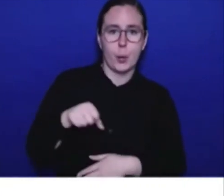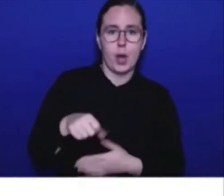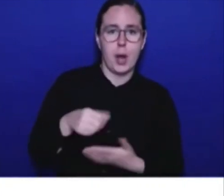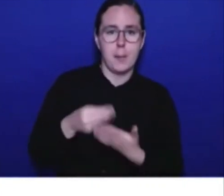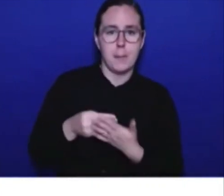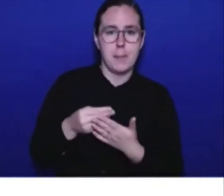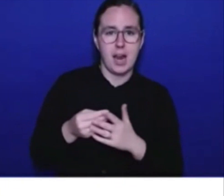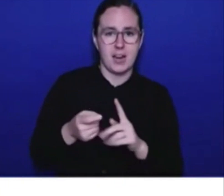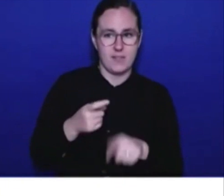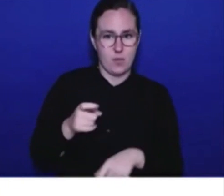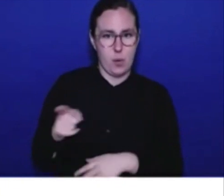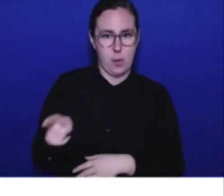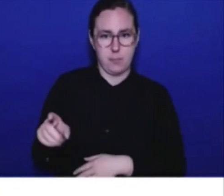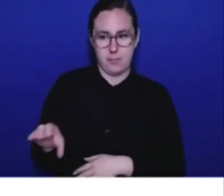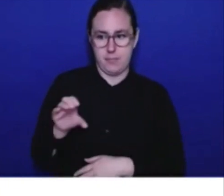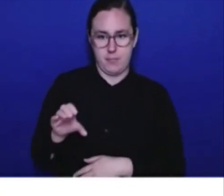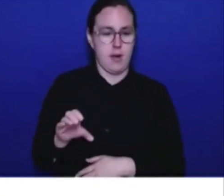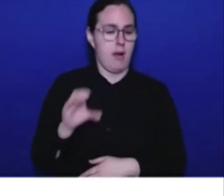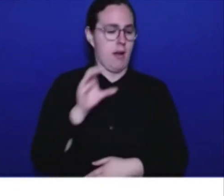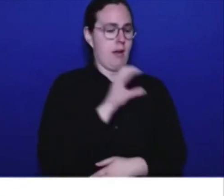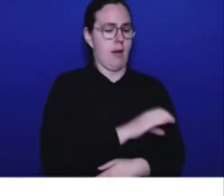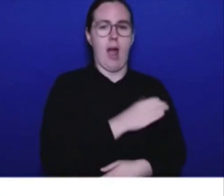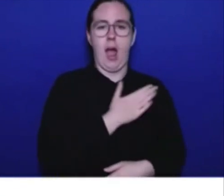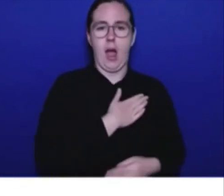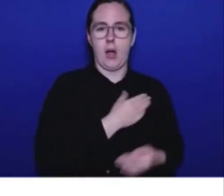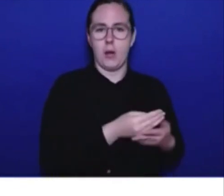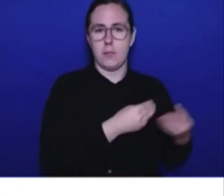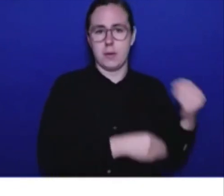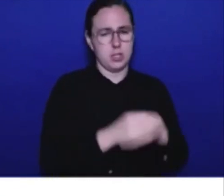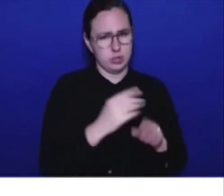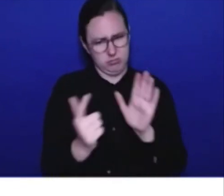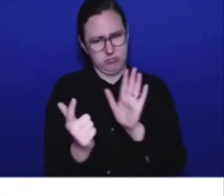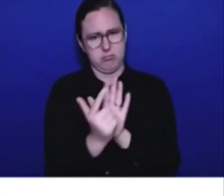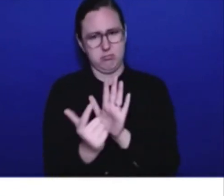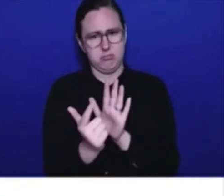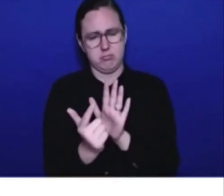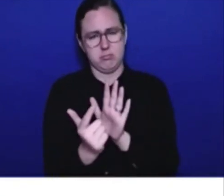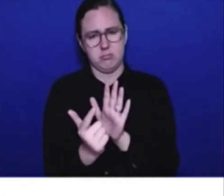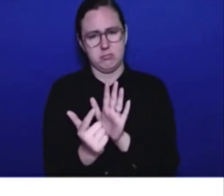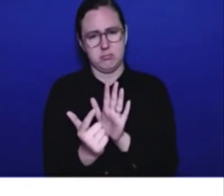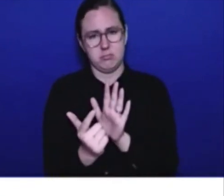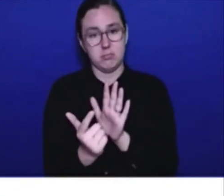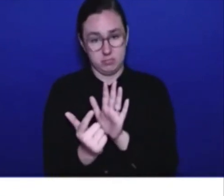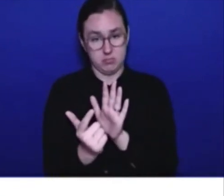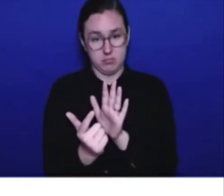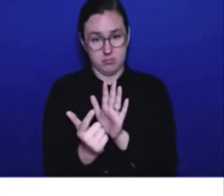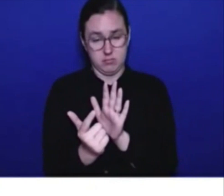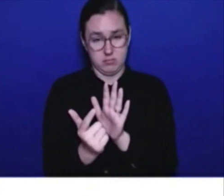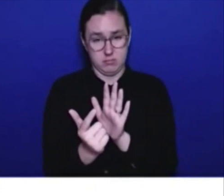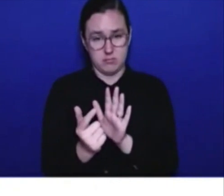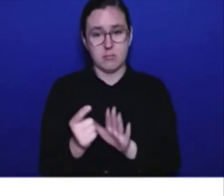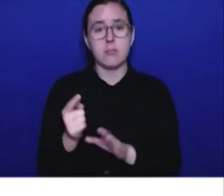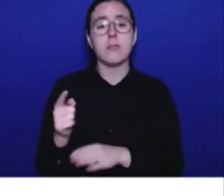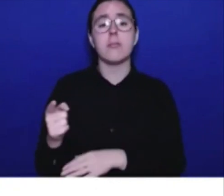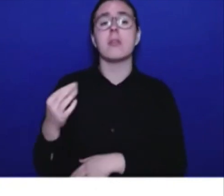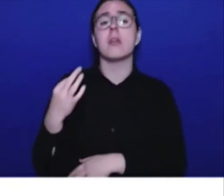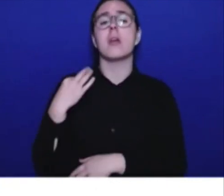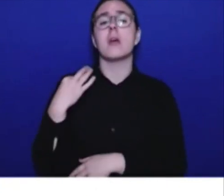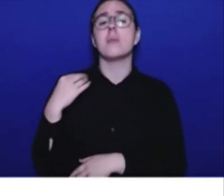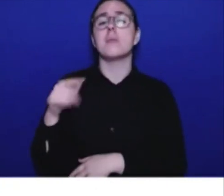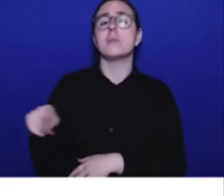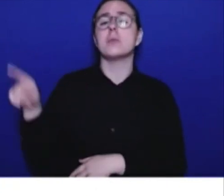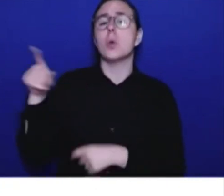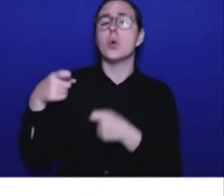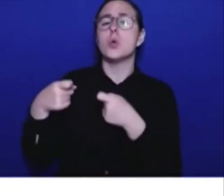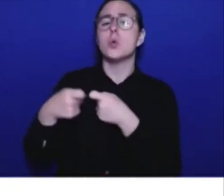application to the Utilities Commission for a rate freeze for a two-year period. Part of that includes adding